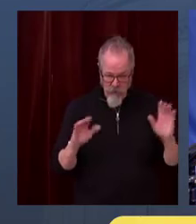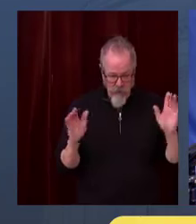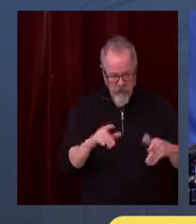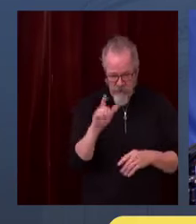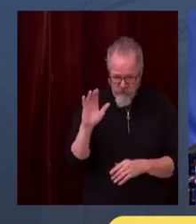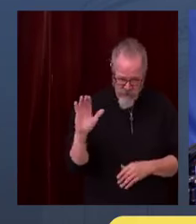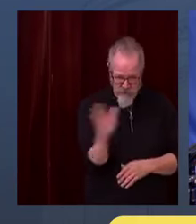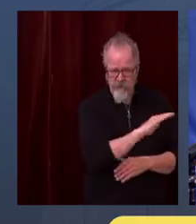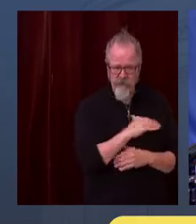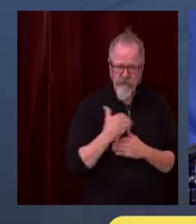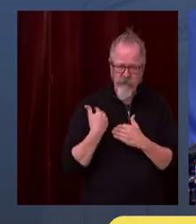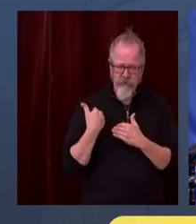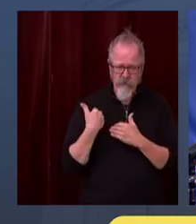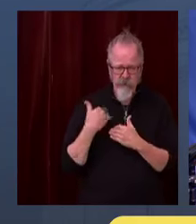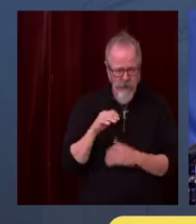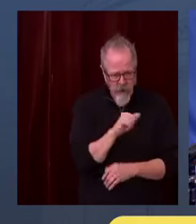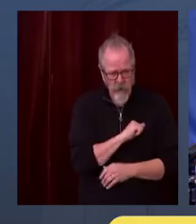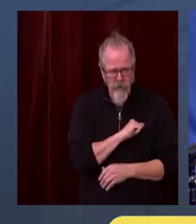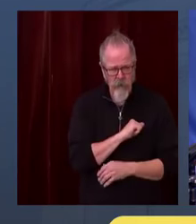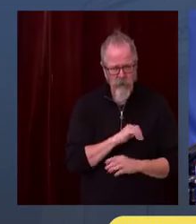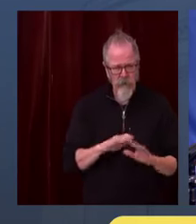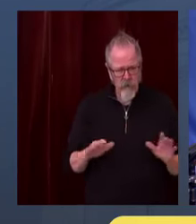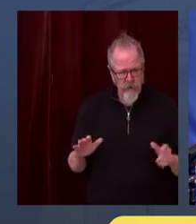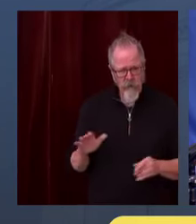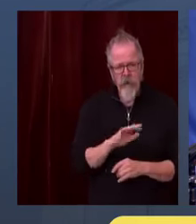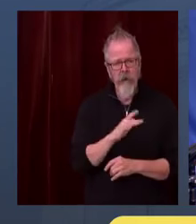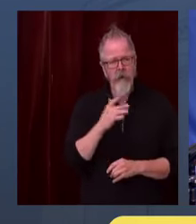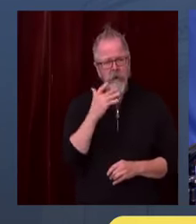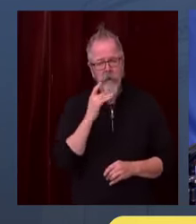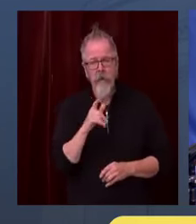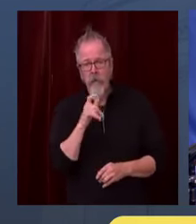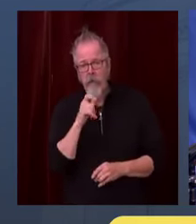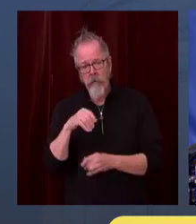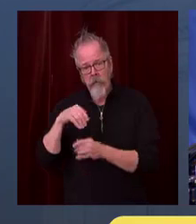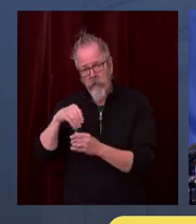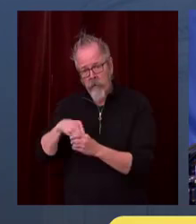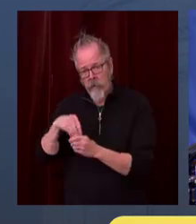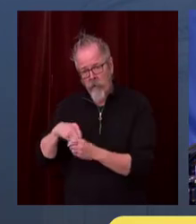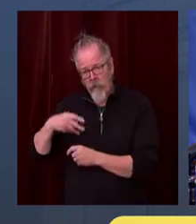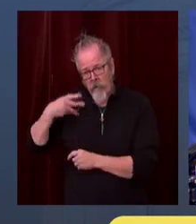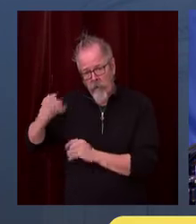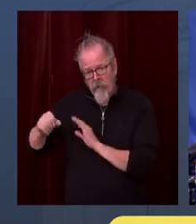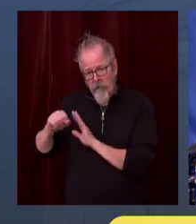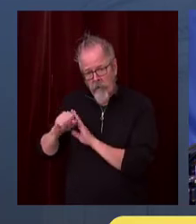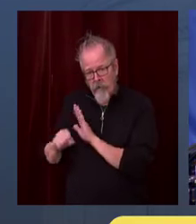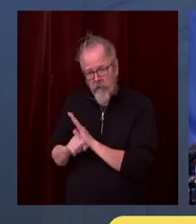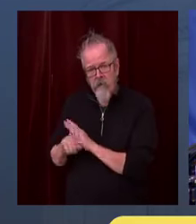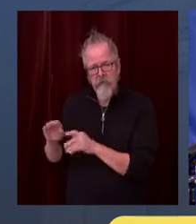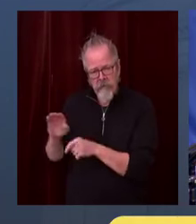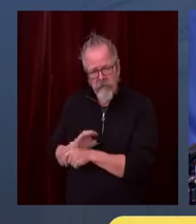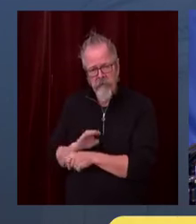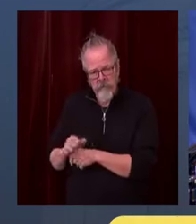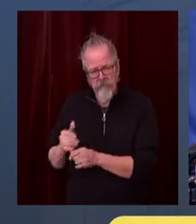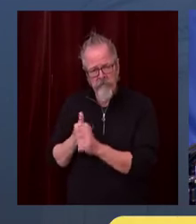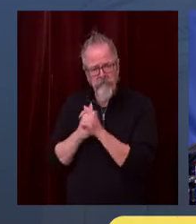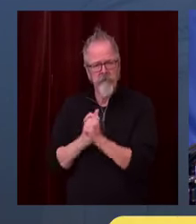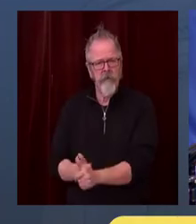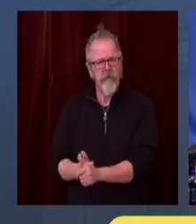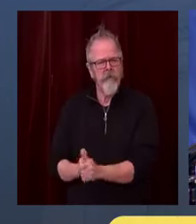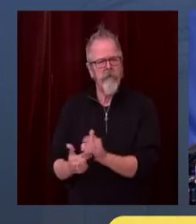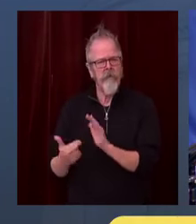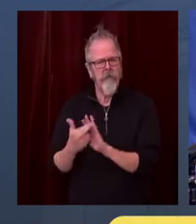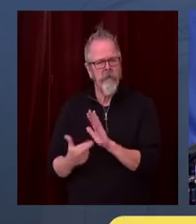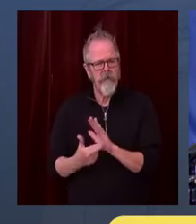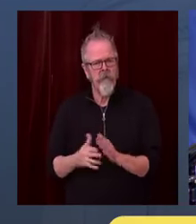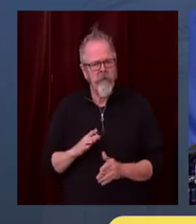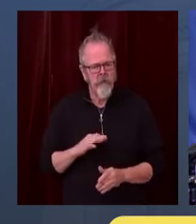compliance with our businesses that are in the state of Washington. I'm very appreciative of that. Look, this is tough for business owners to have to comply with this. This is tough.